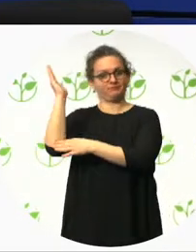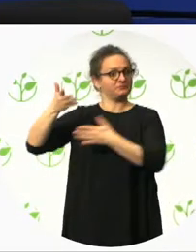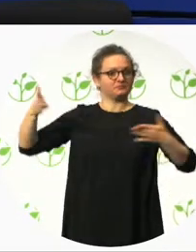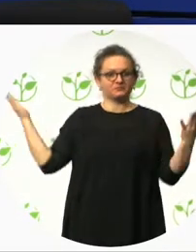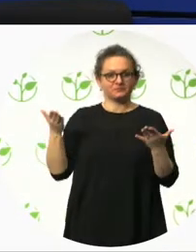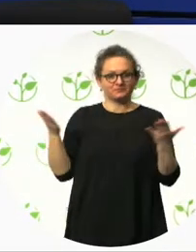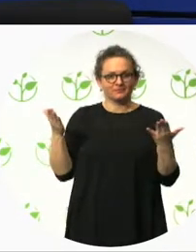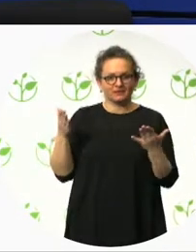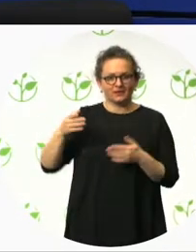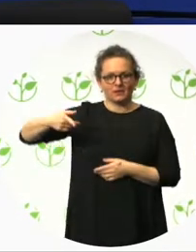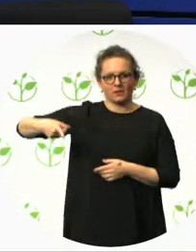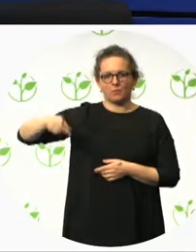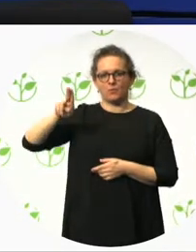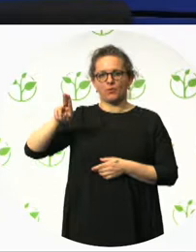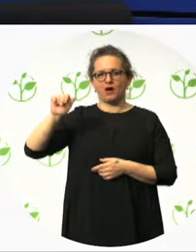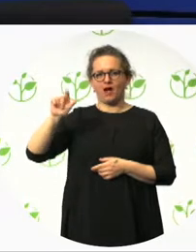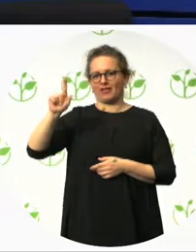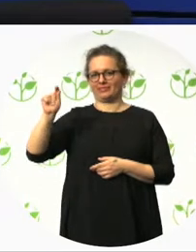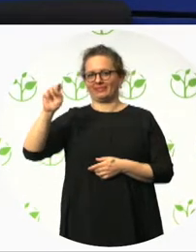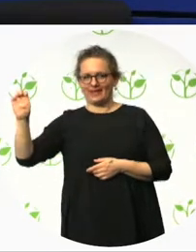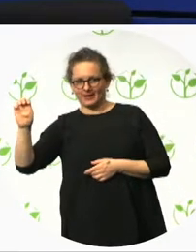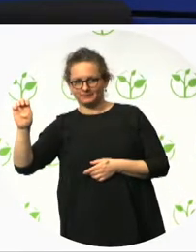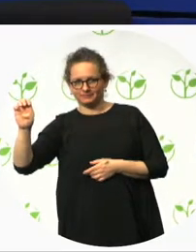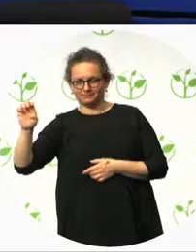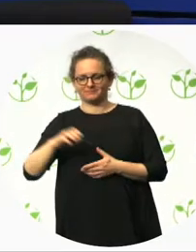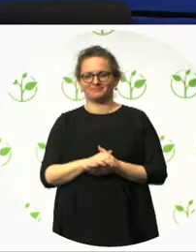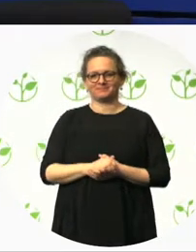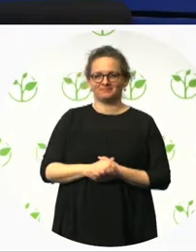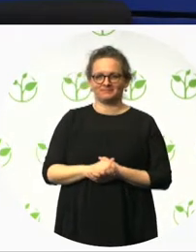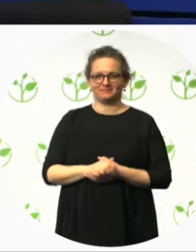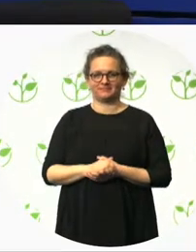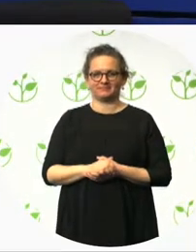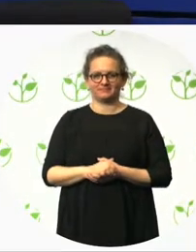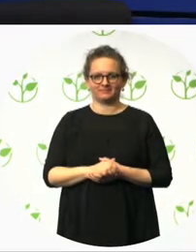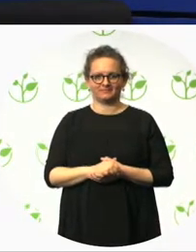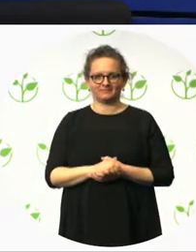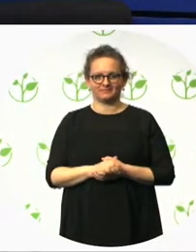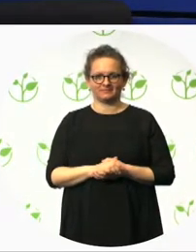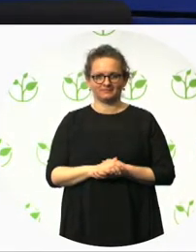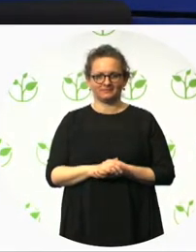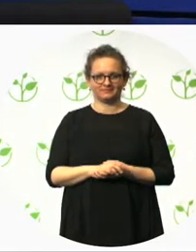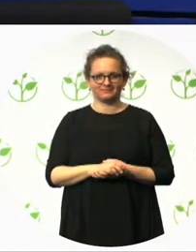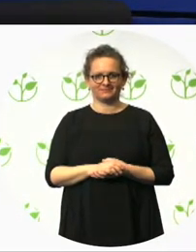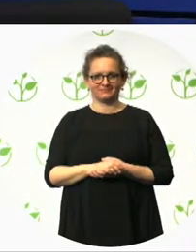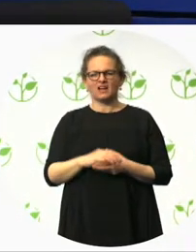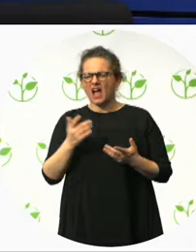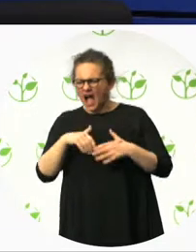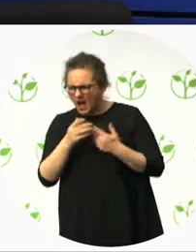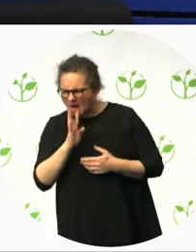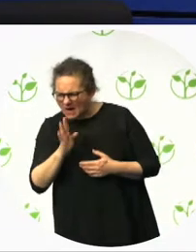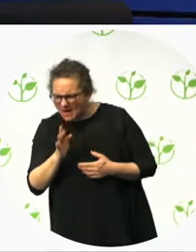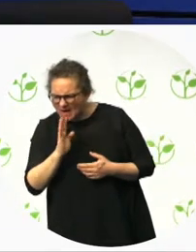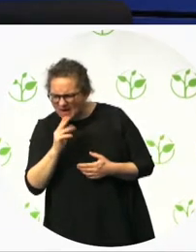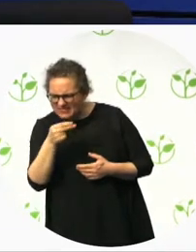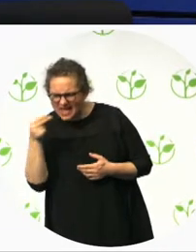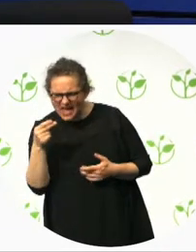Pujal, who is professor from the